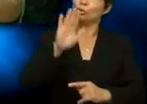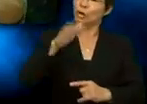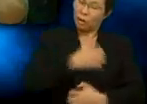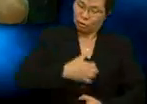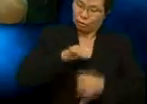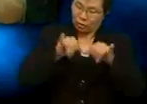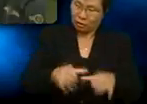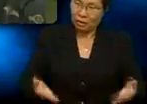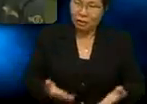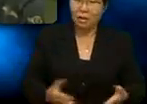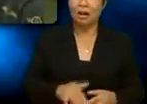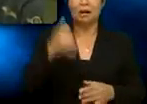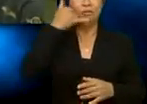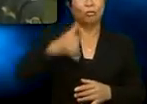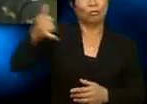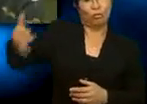pass the phone back to Marvin, yeah?